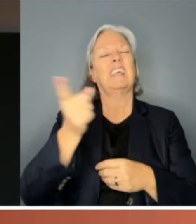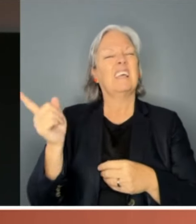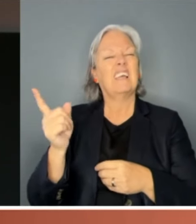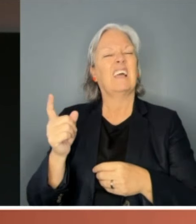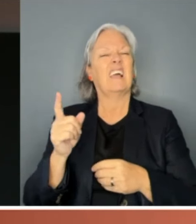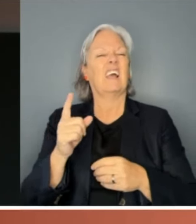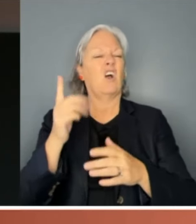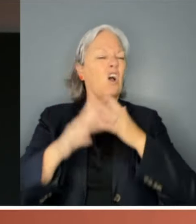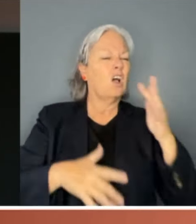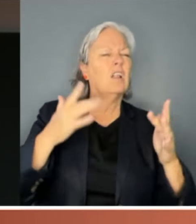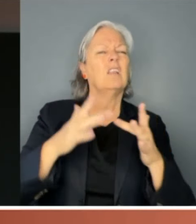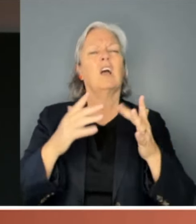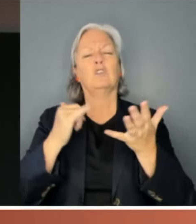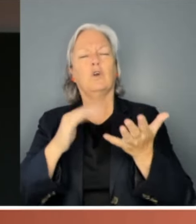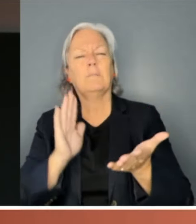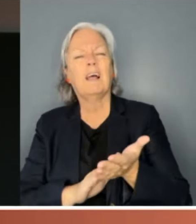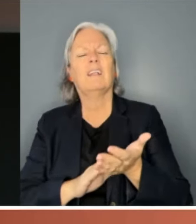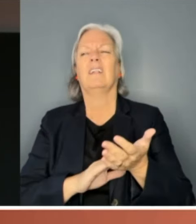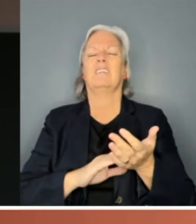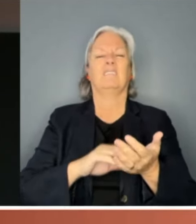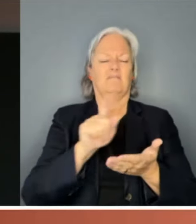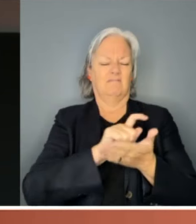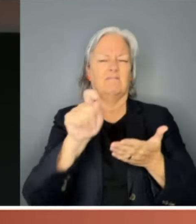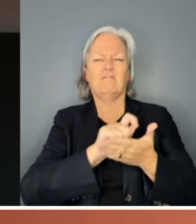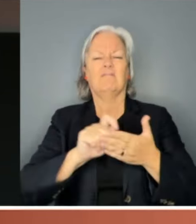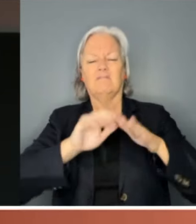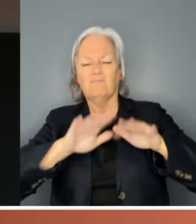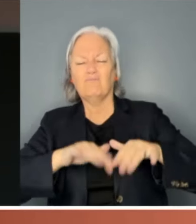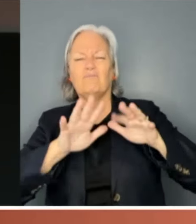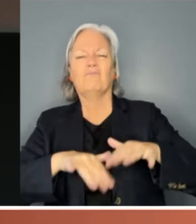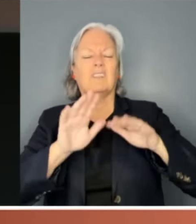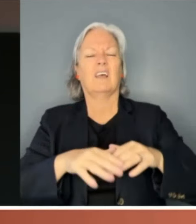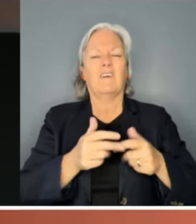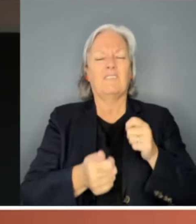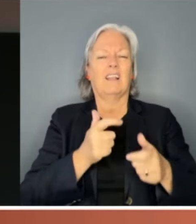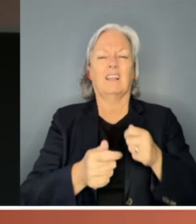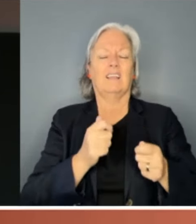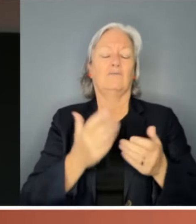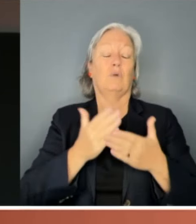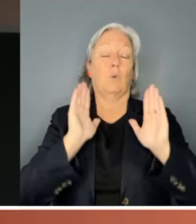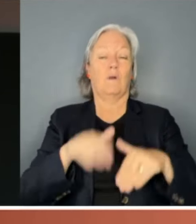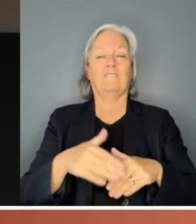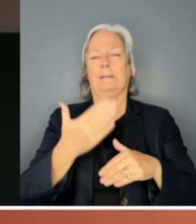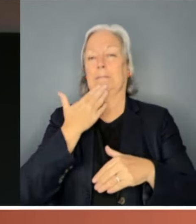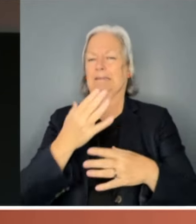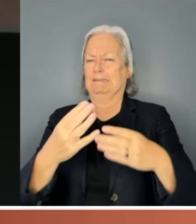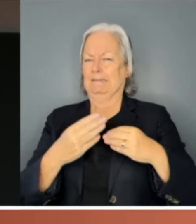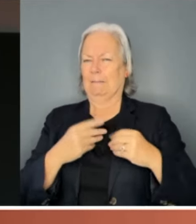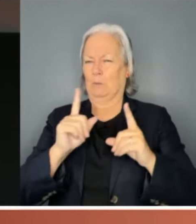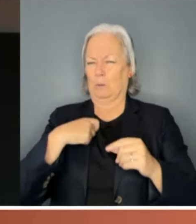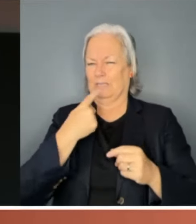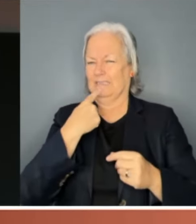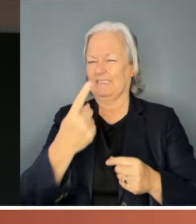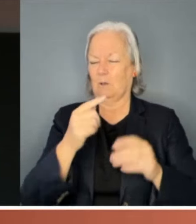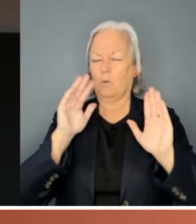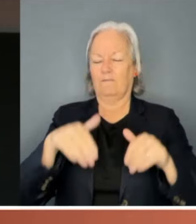social media, writing foul and vulgar comments. And please, brace yourself for the language ahead. Sarah's always been a